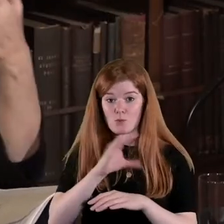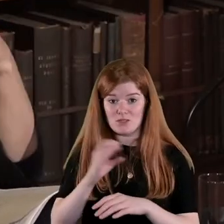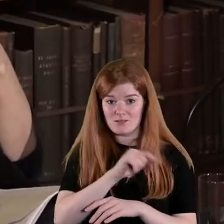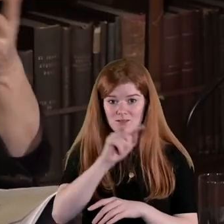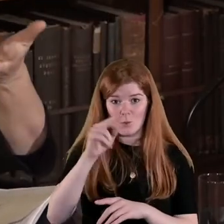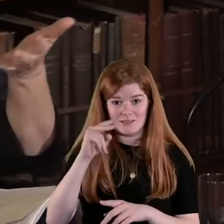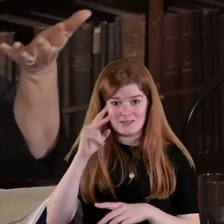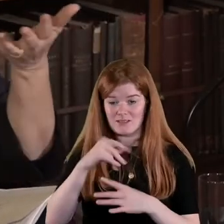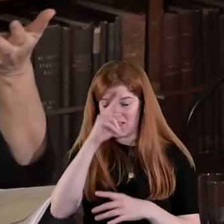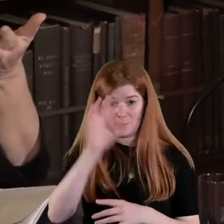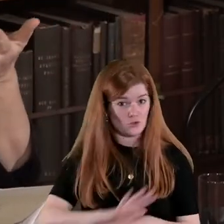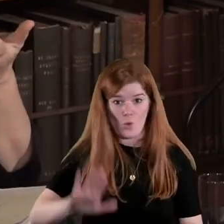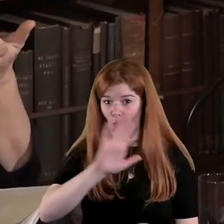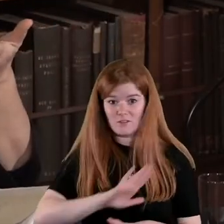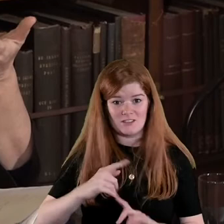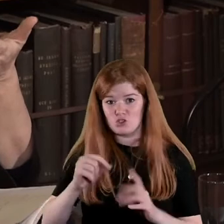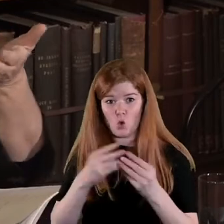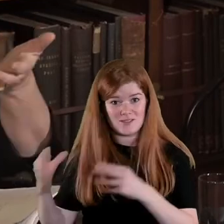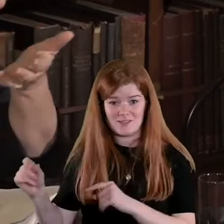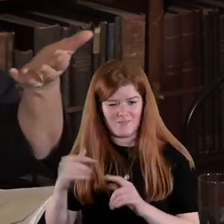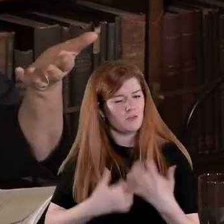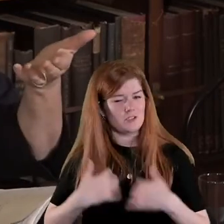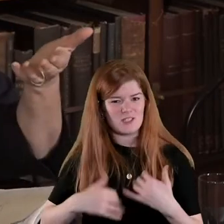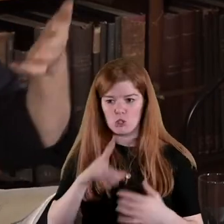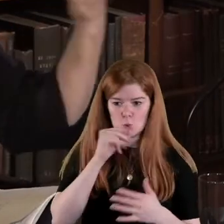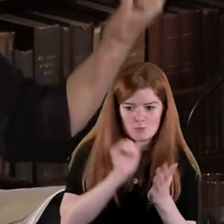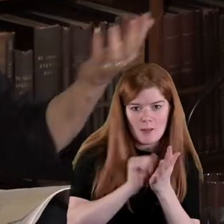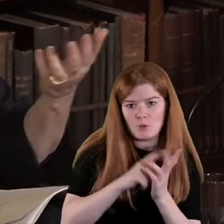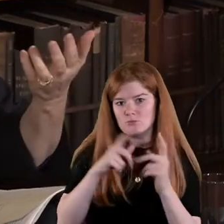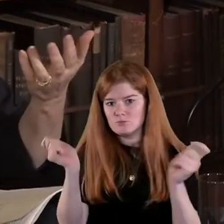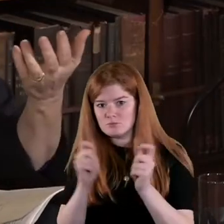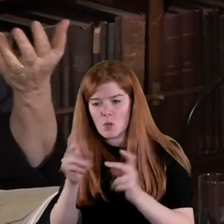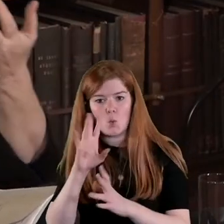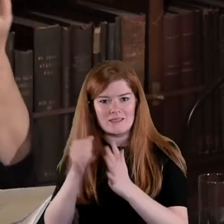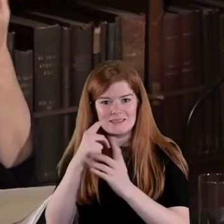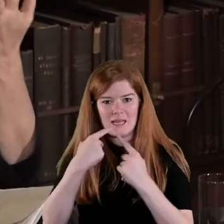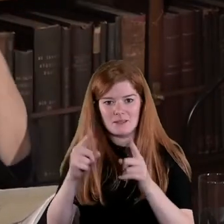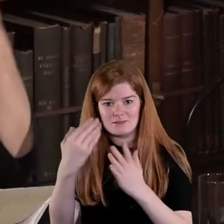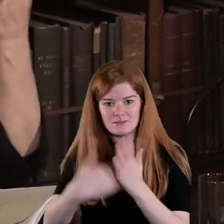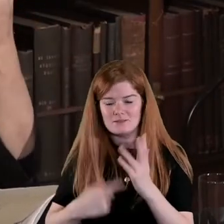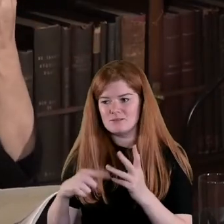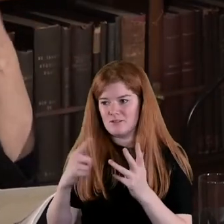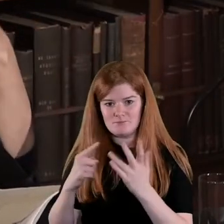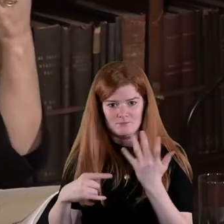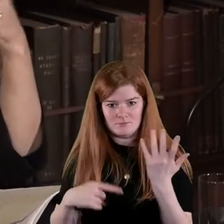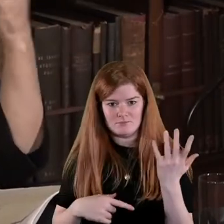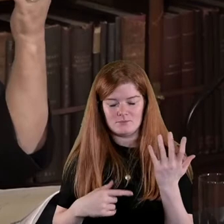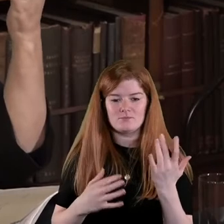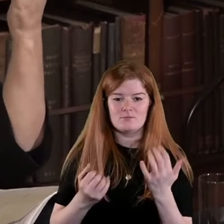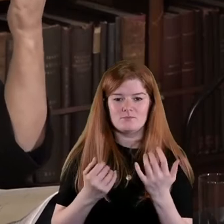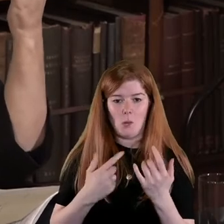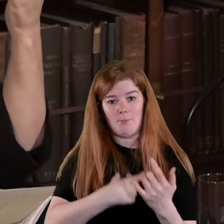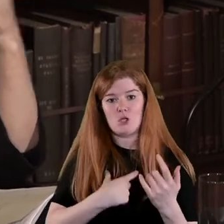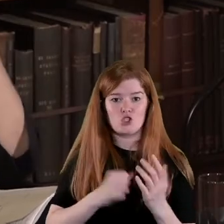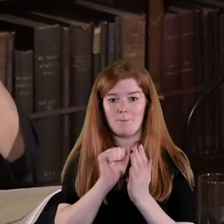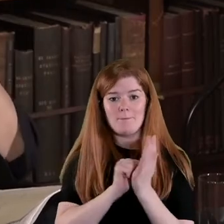see examples of this across a range of sources which is interesting newspapers witness statements you know there's personal